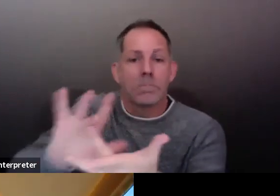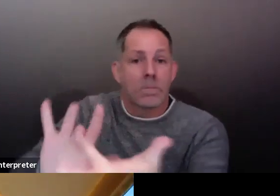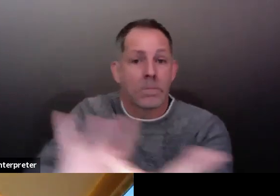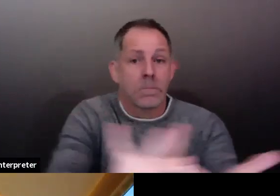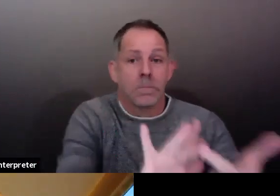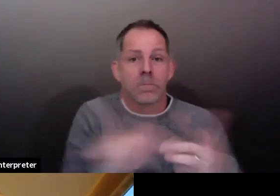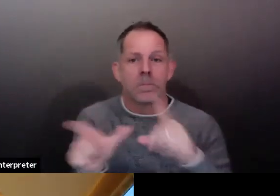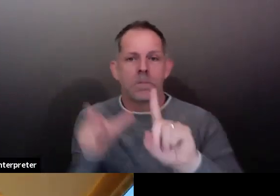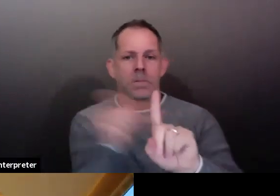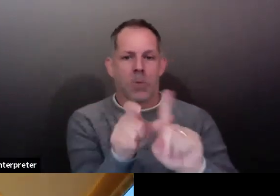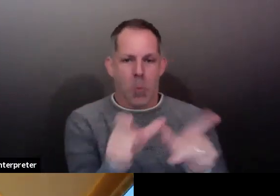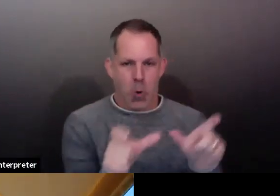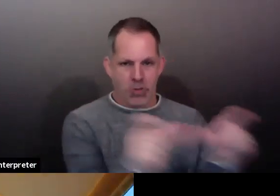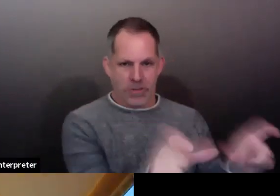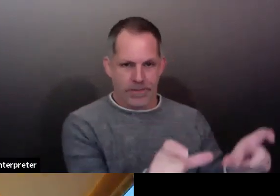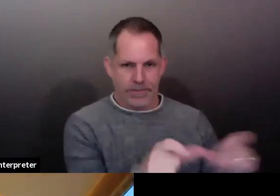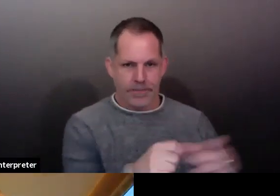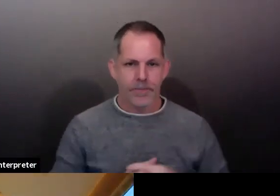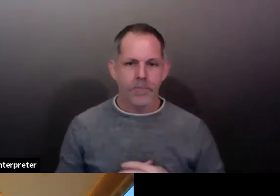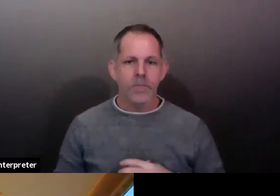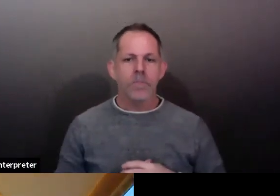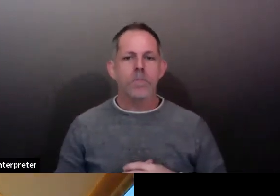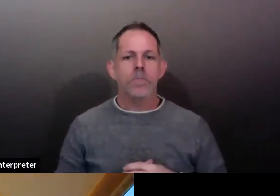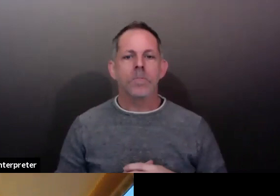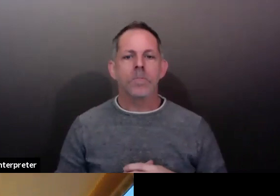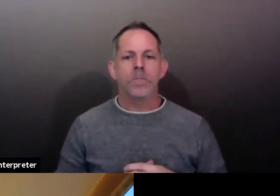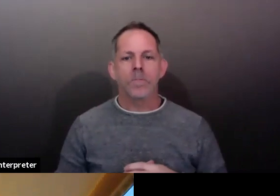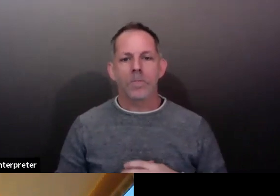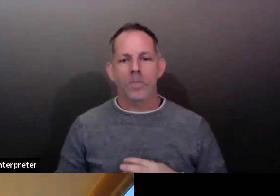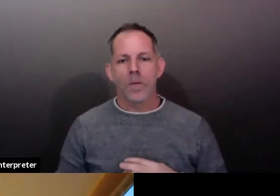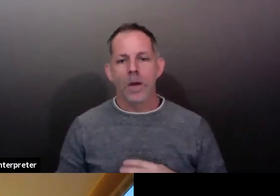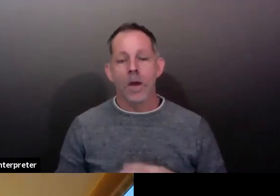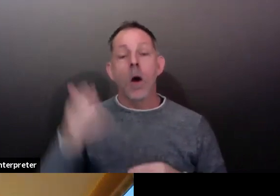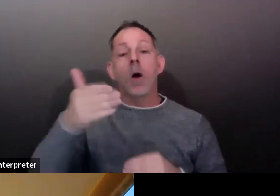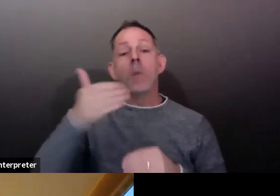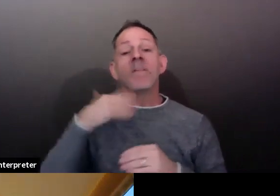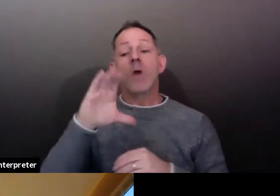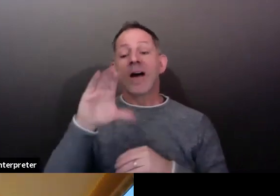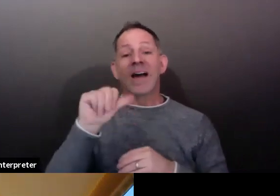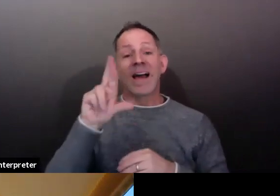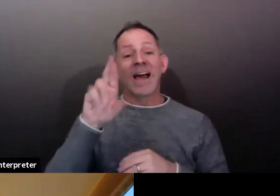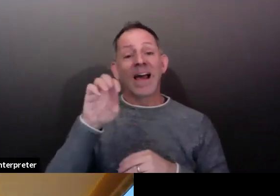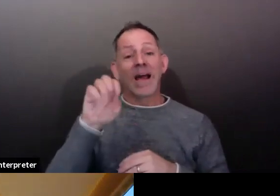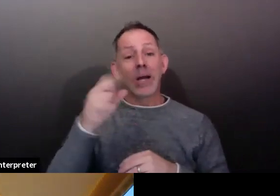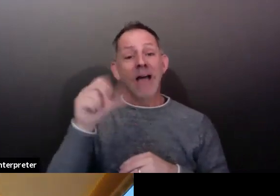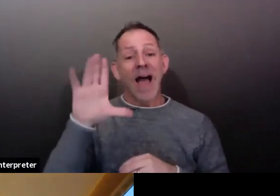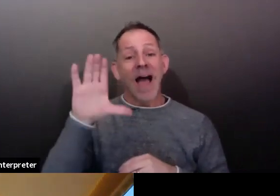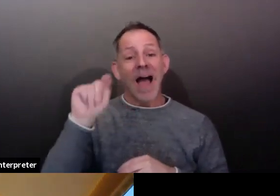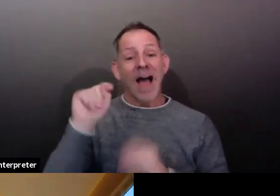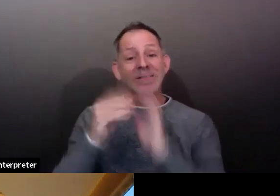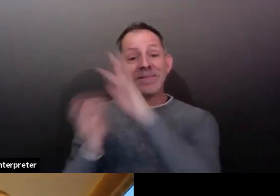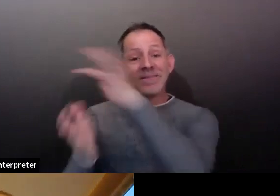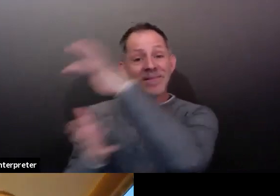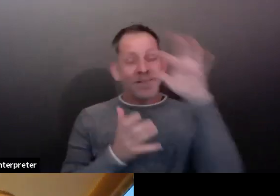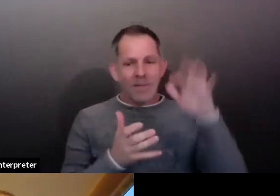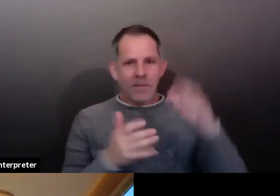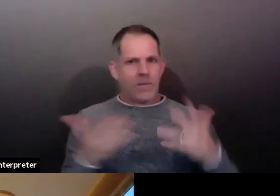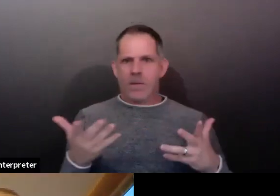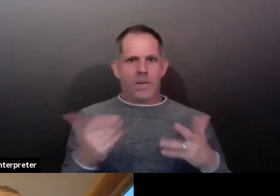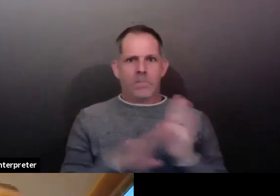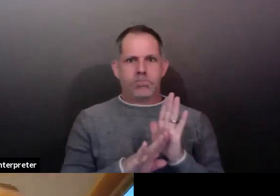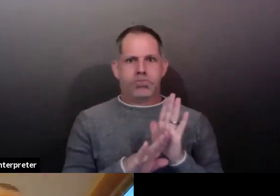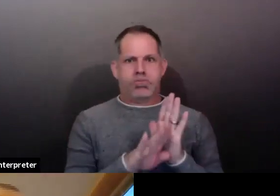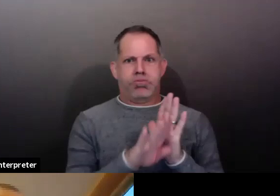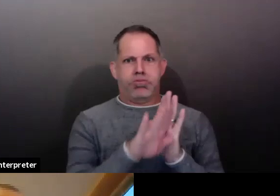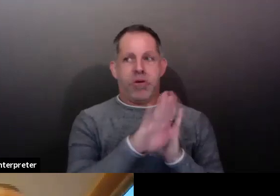Act dollars permitted us to scale up our local resources to address this. And they're running